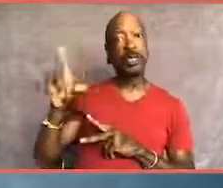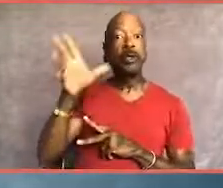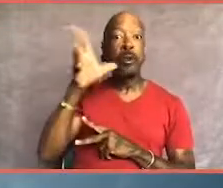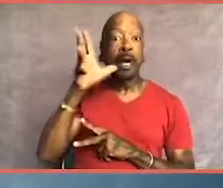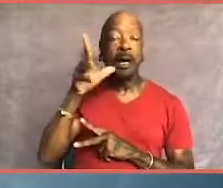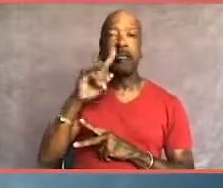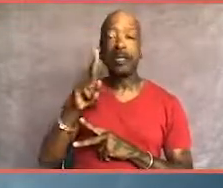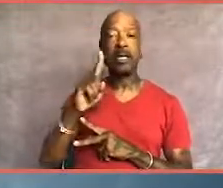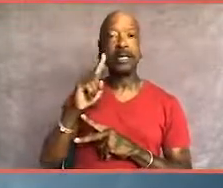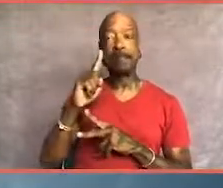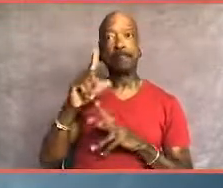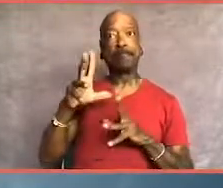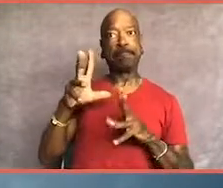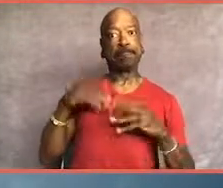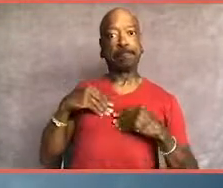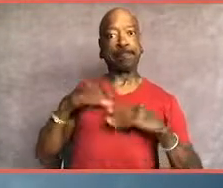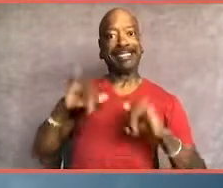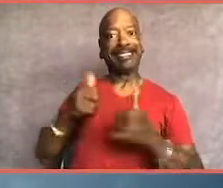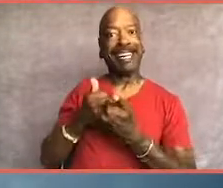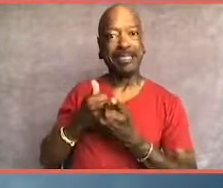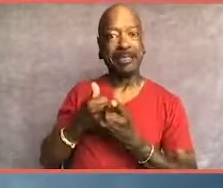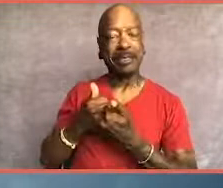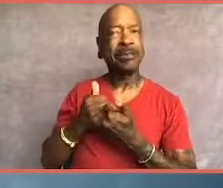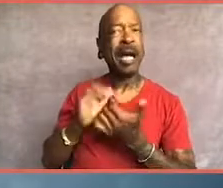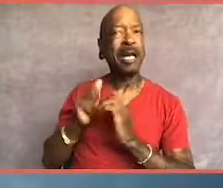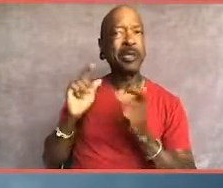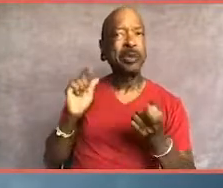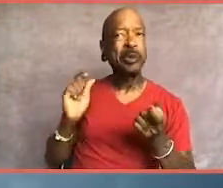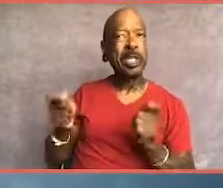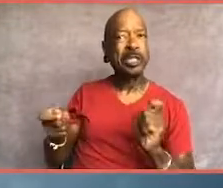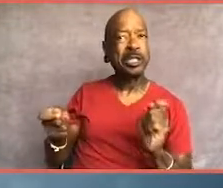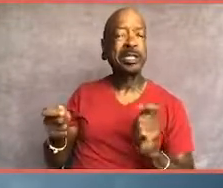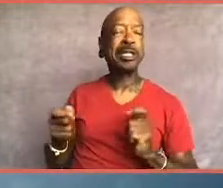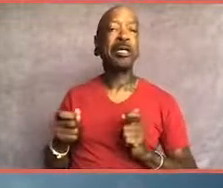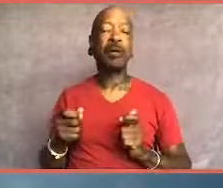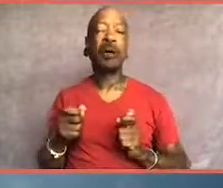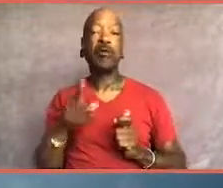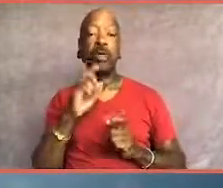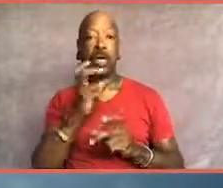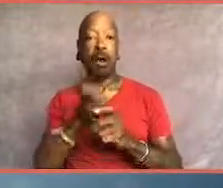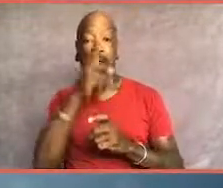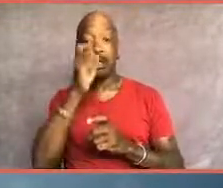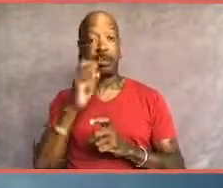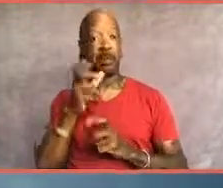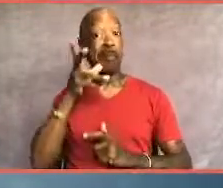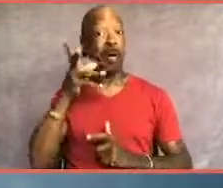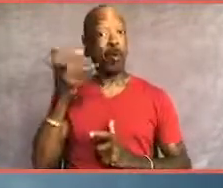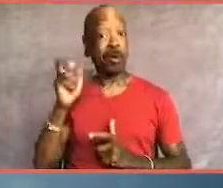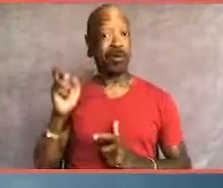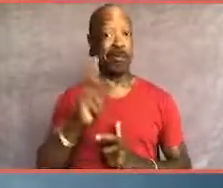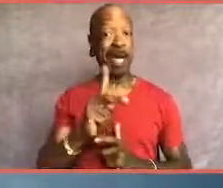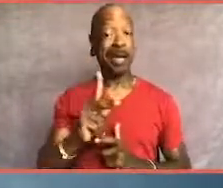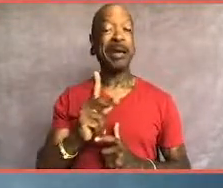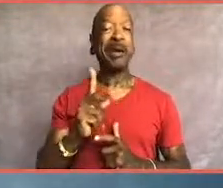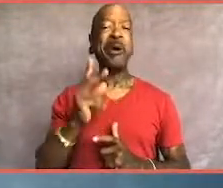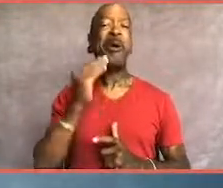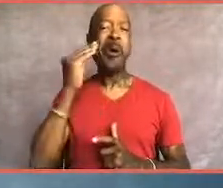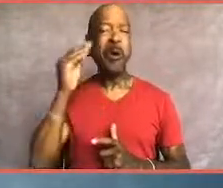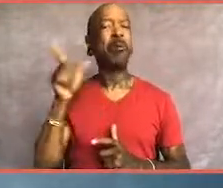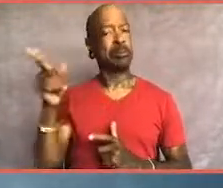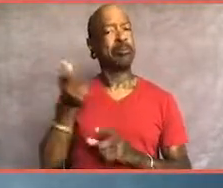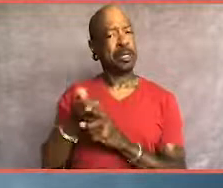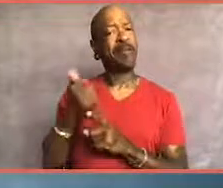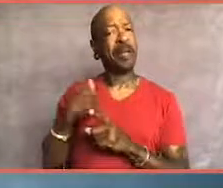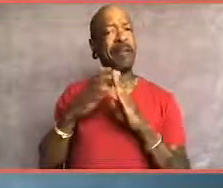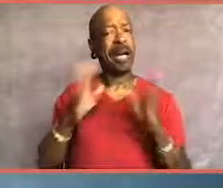the adjustment? It was hard at first because, you know, she wanted to go back home. She has her own house. She has her own circle of